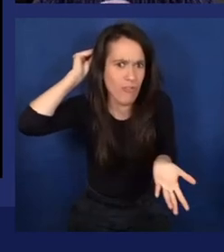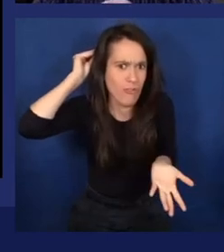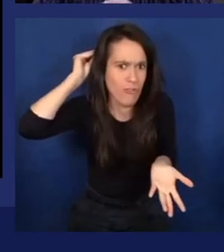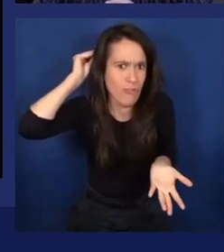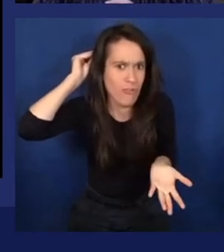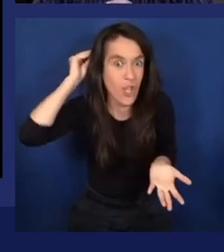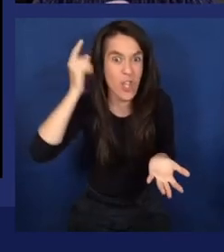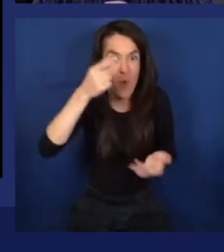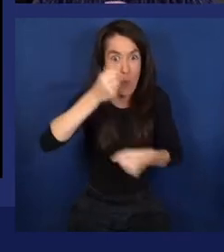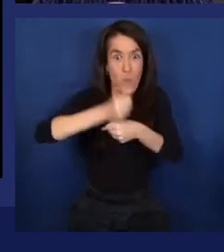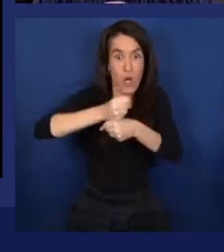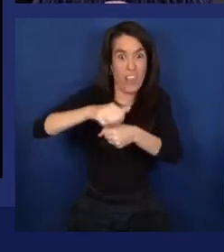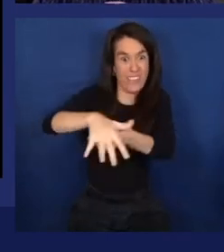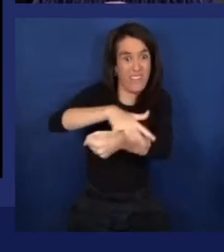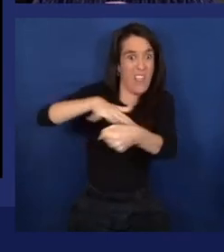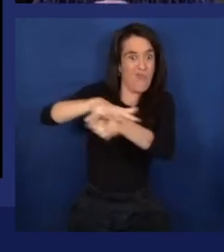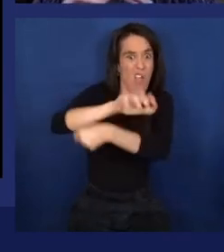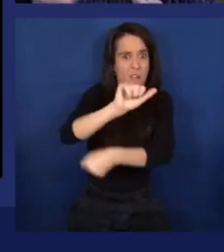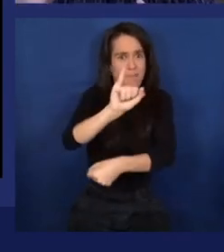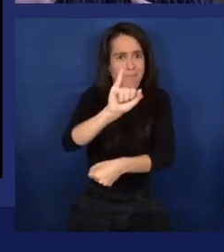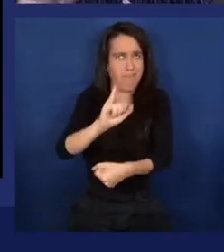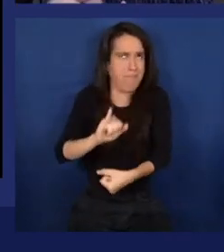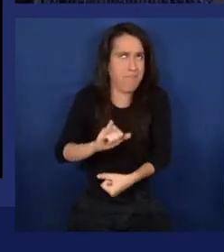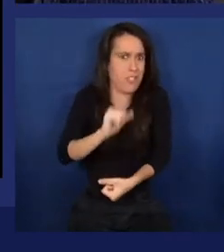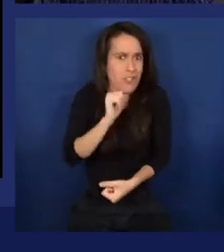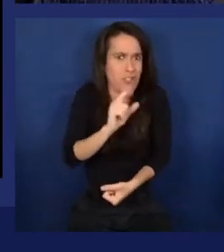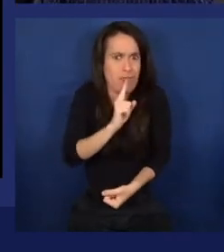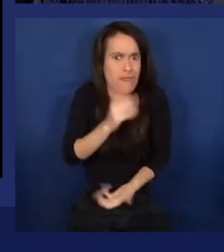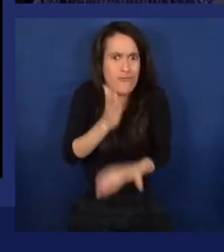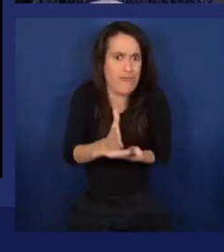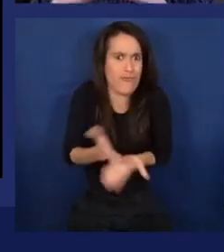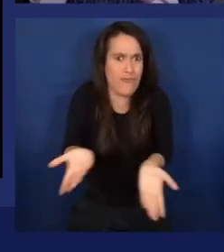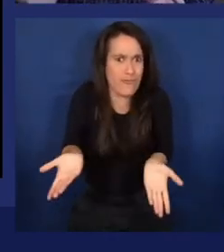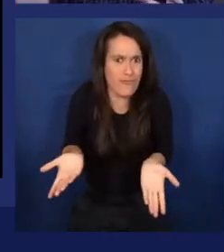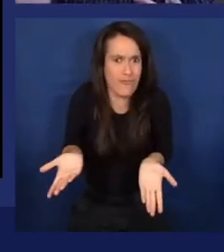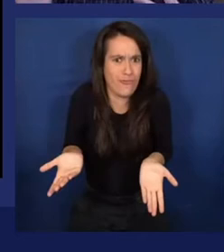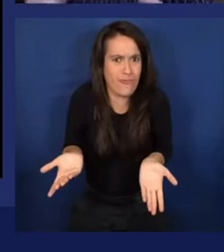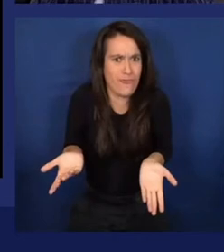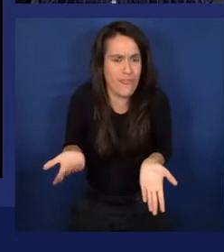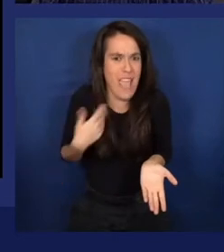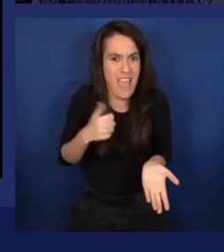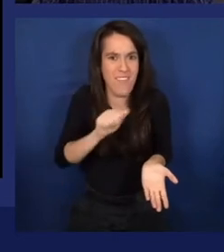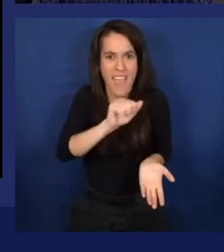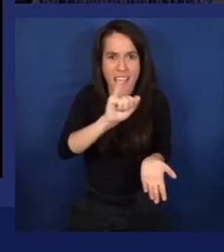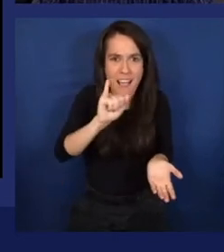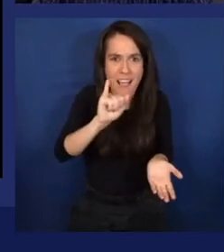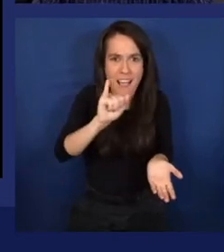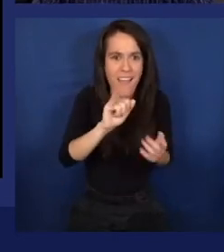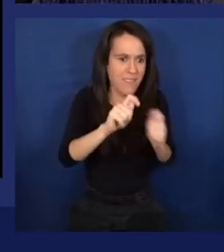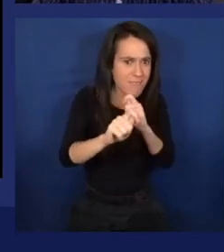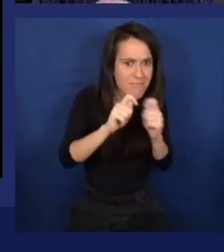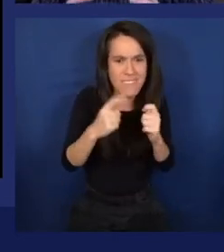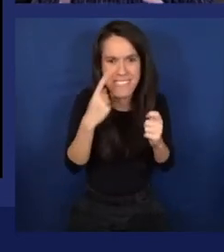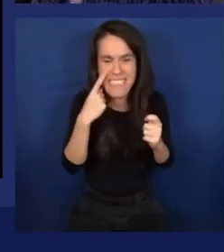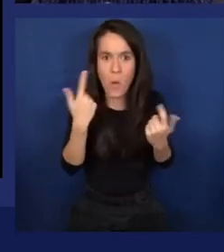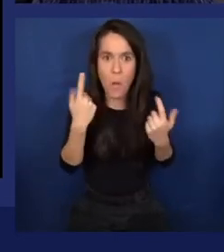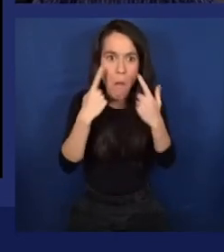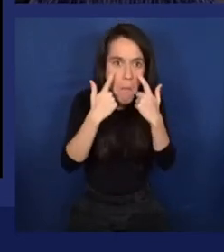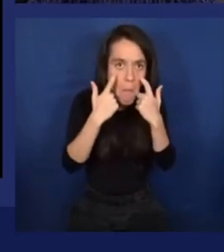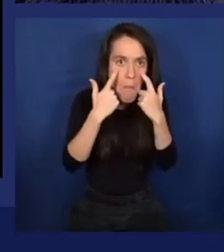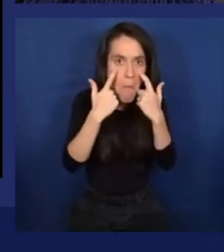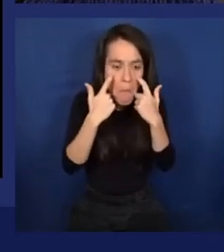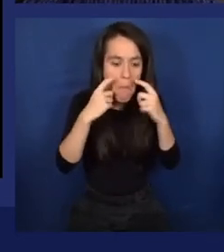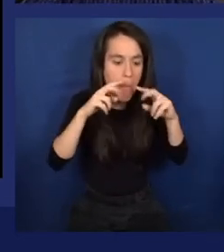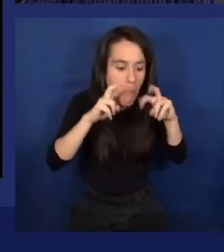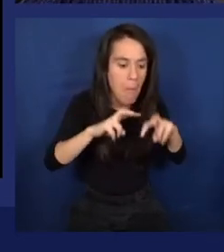these things aren't true and that we don't have artificial generalized intelligence. We're still exploring what that would even mean for us. We build specialized